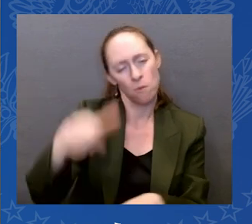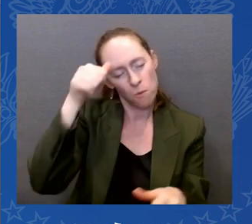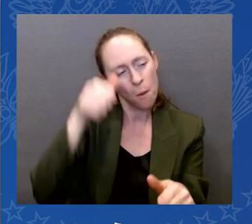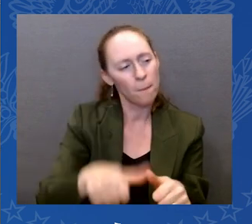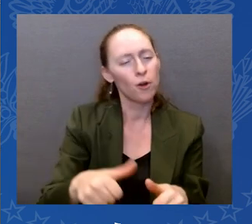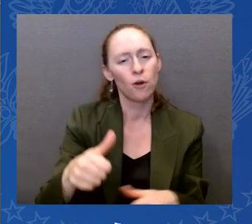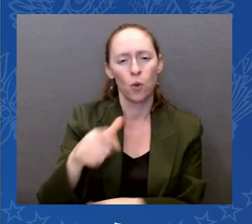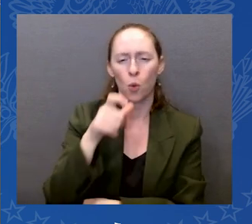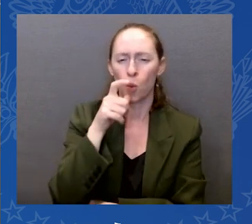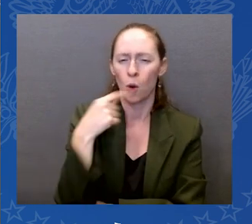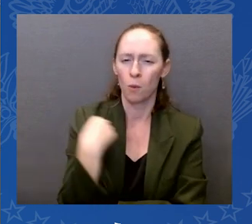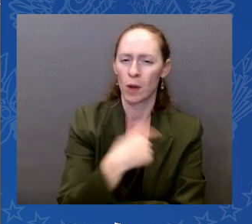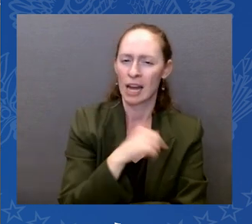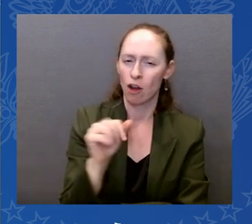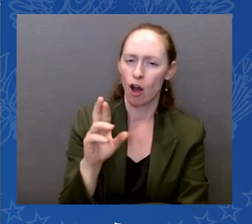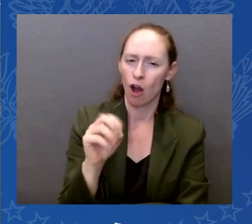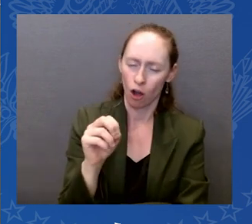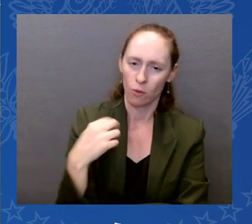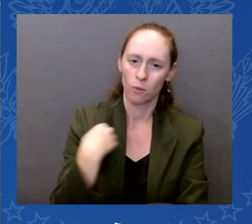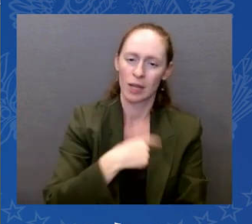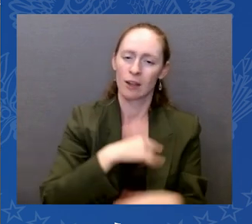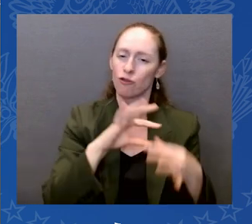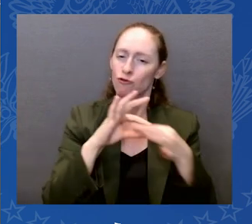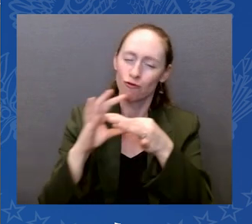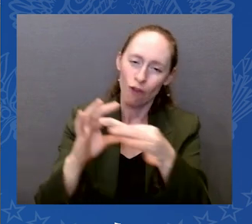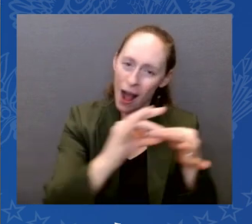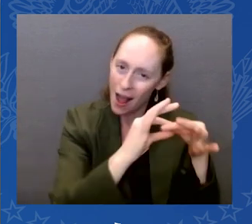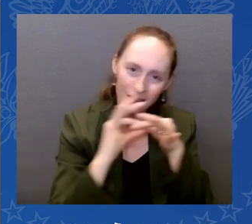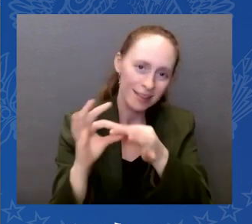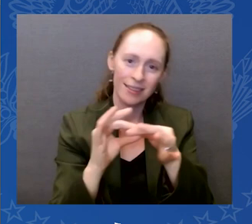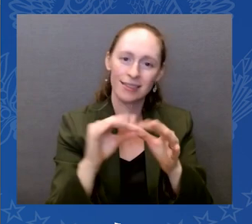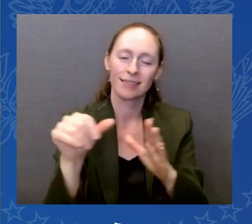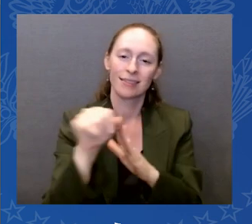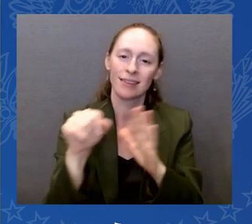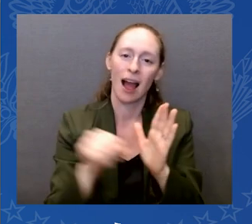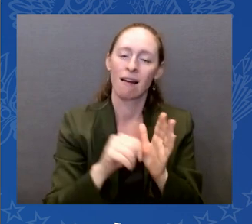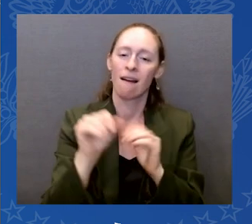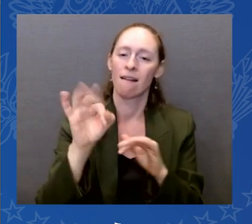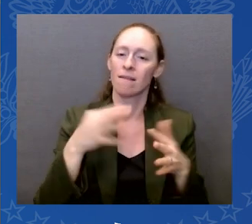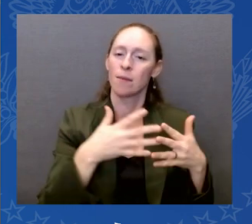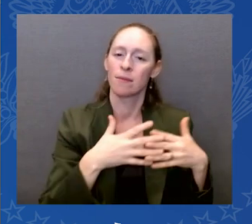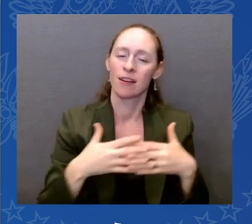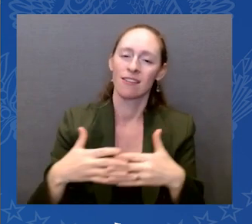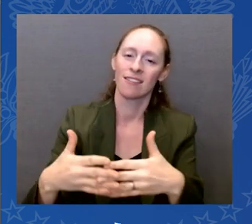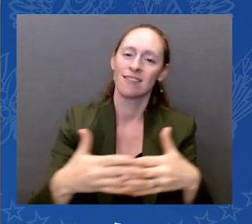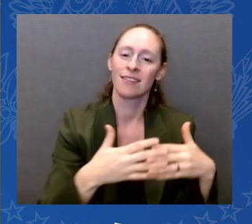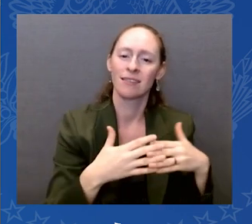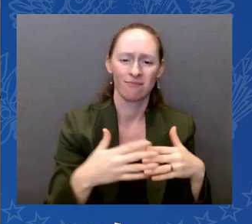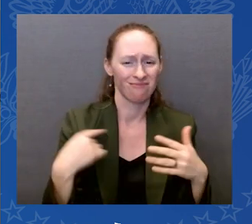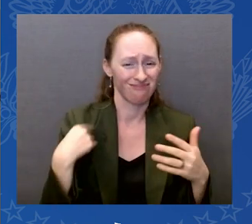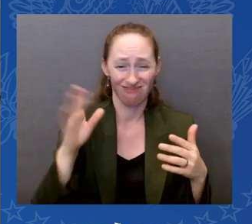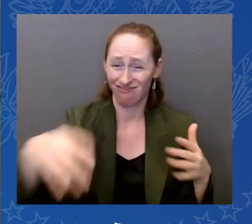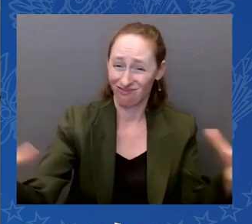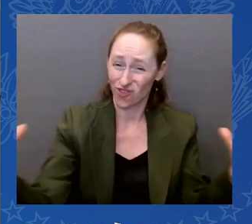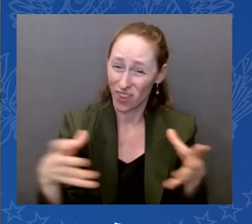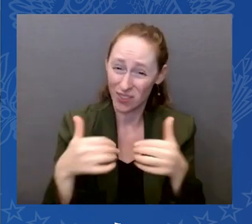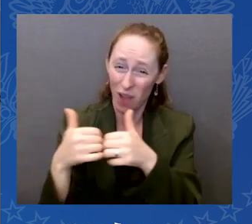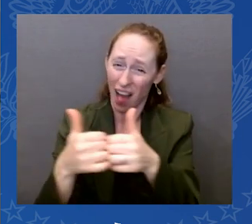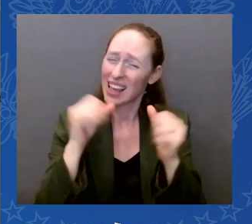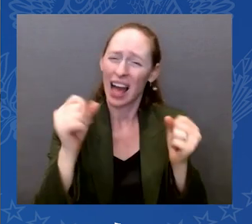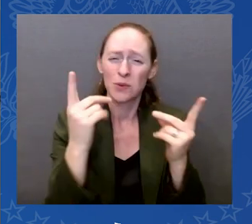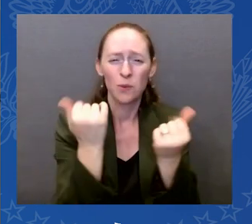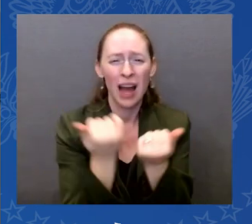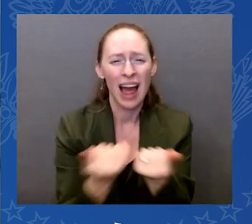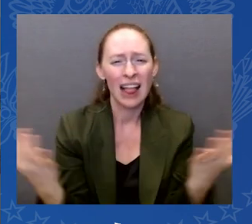nothing beyond our capacity if we work together. So let's keep working together and get it done. God bless you all, and may God